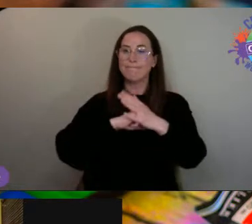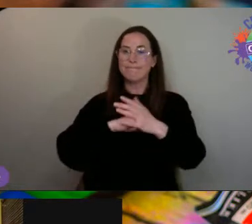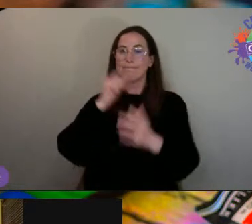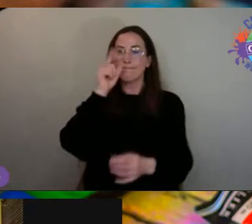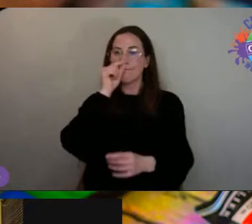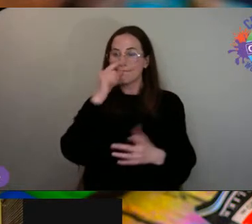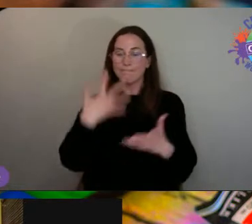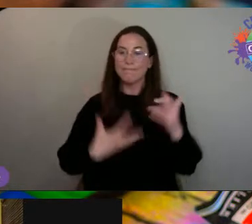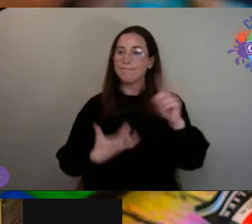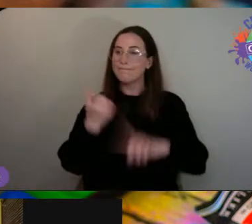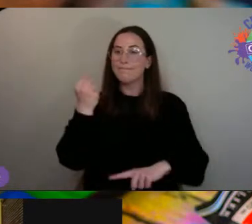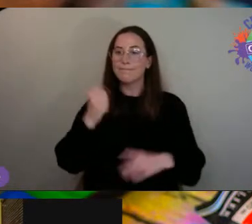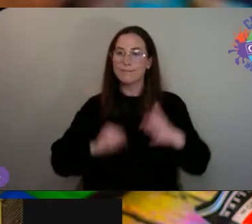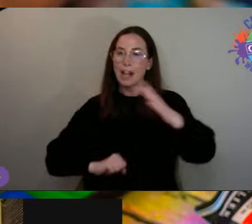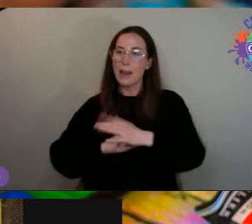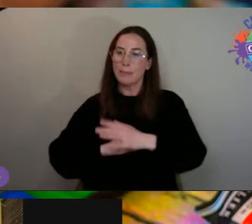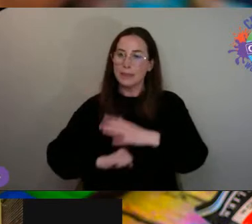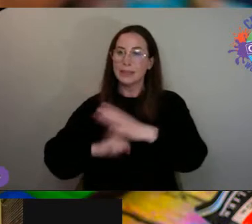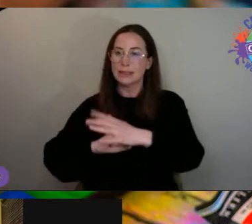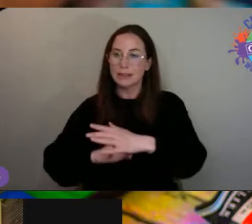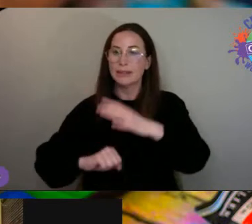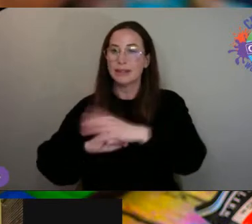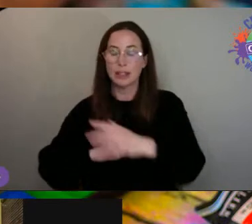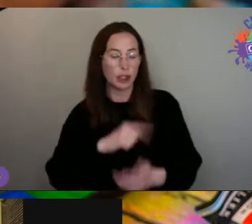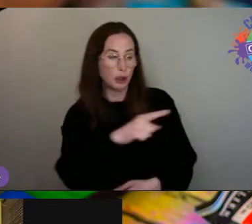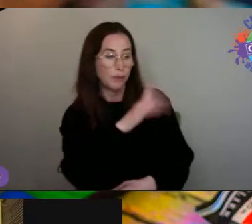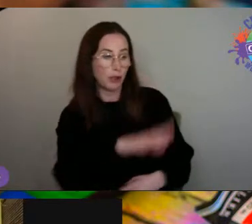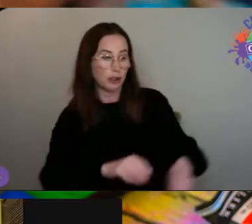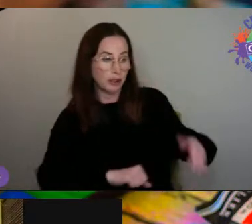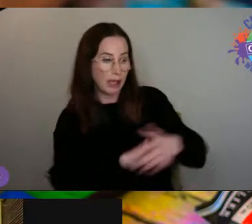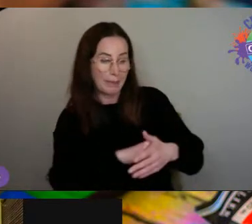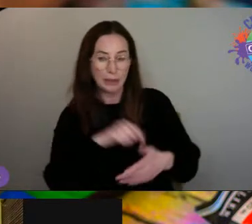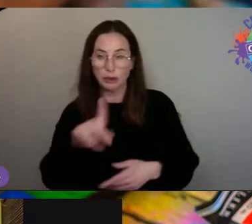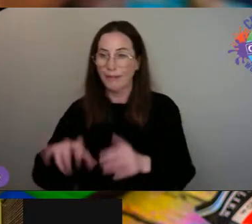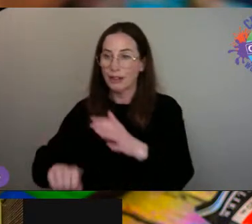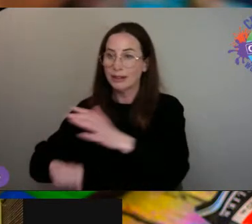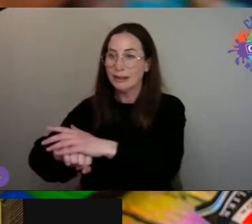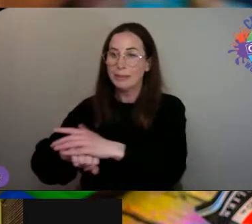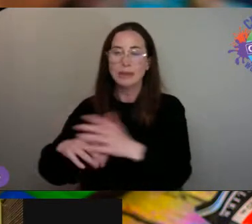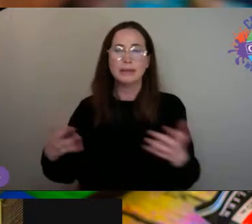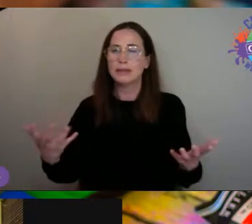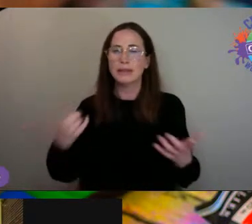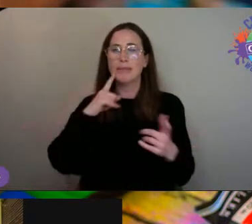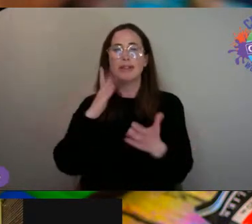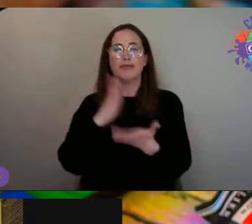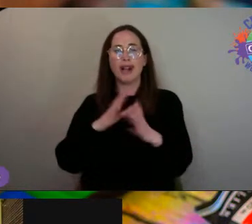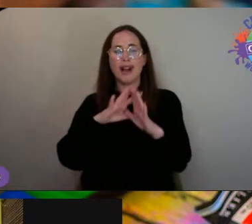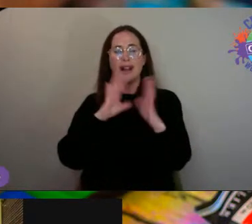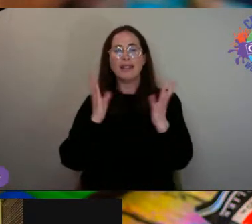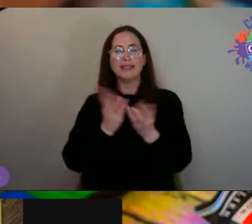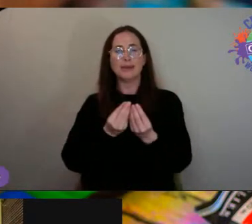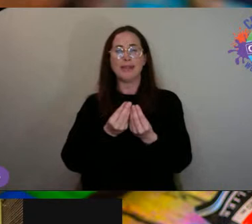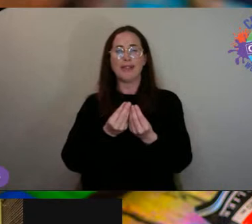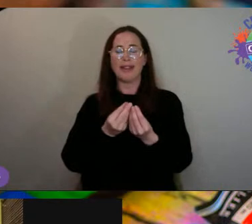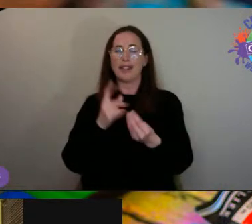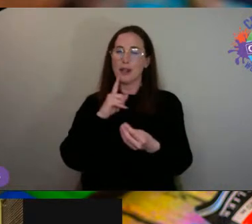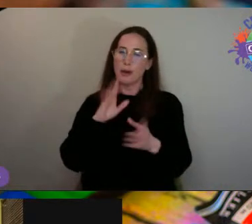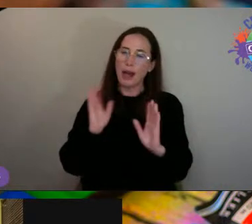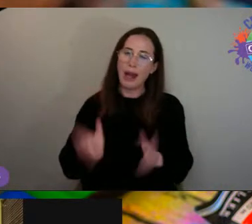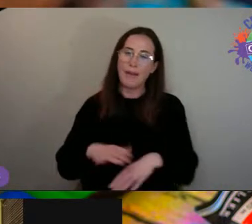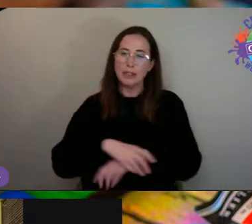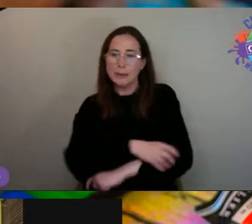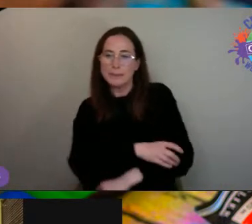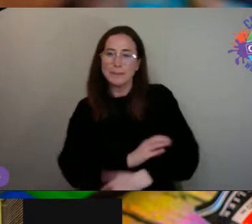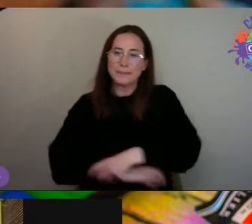It's all about limits. It's, you've got to kind of there, there's a limit there. There's obviously a reality to everything. You've got to put work into it.